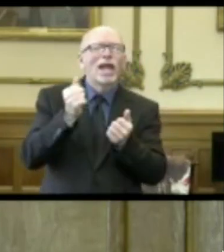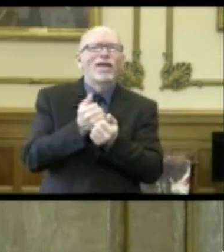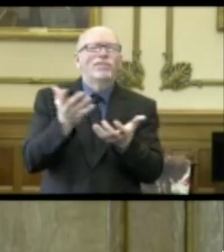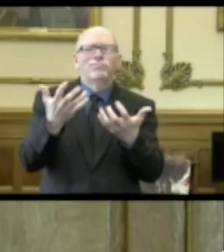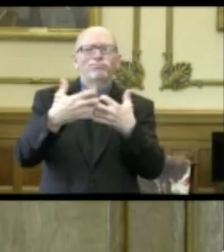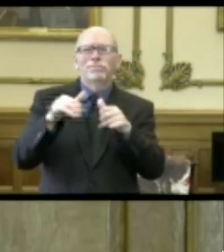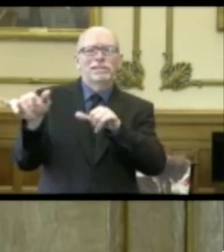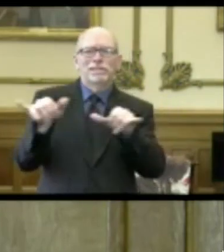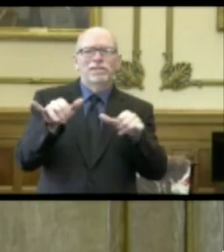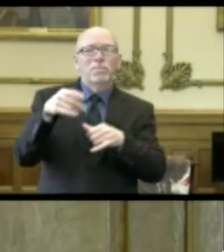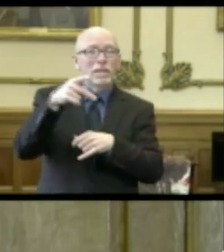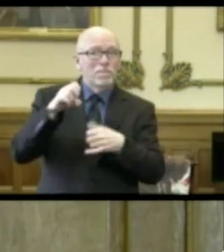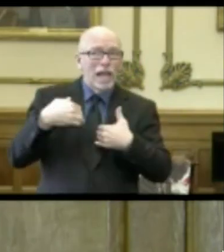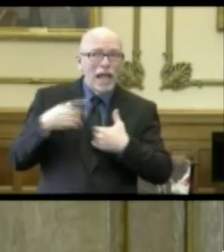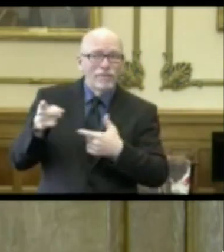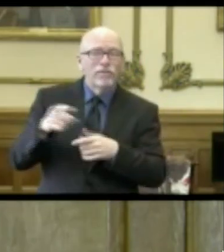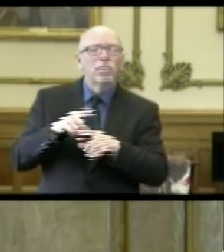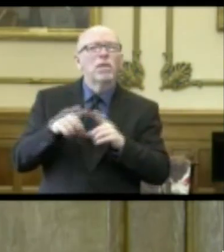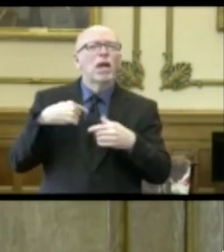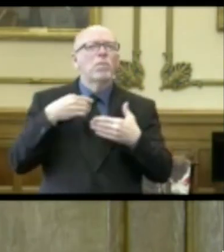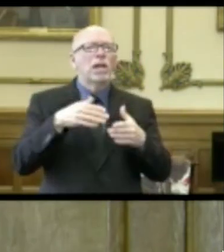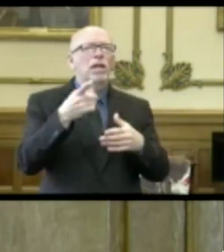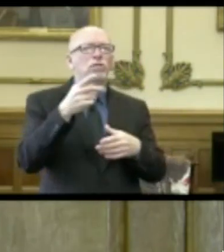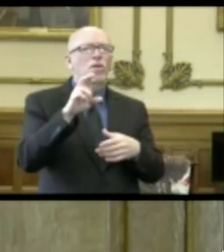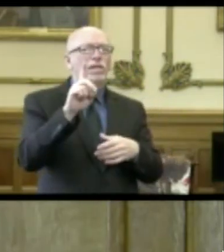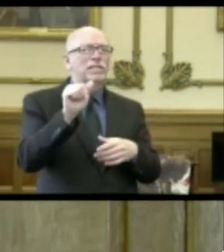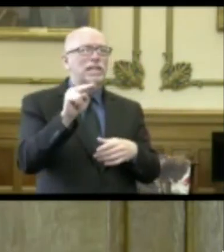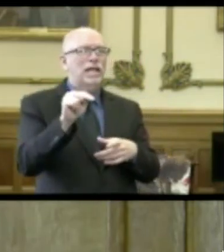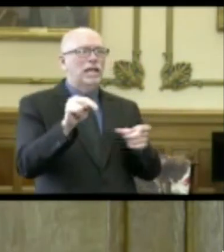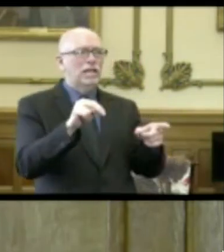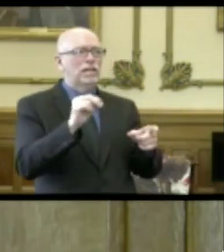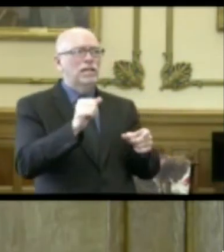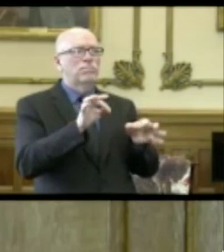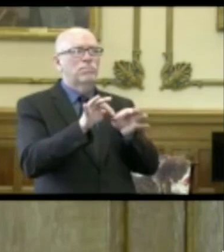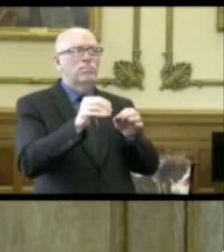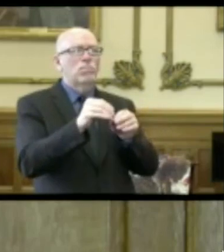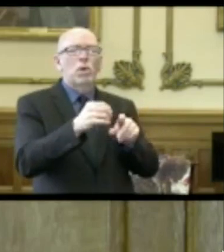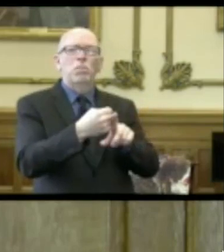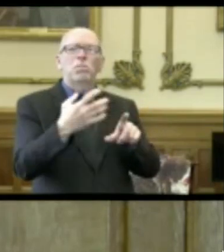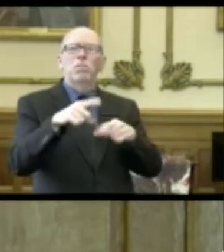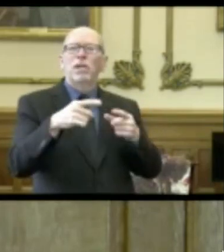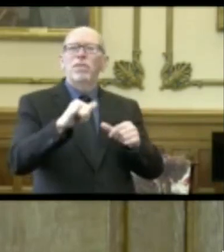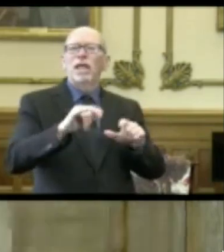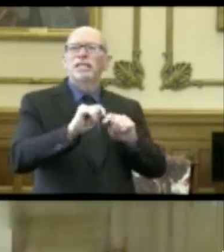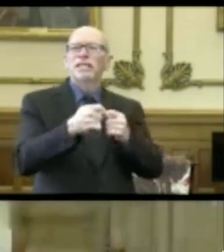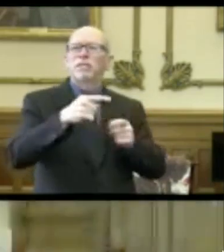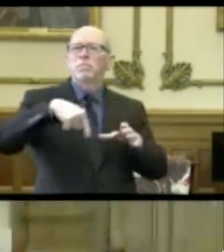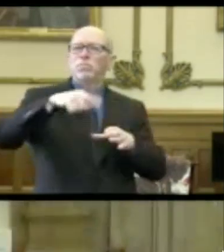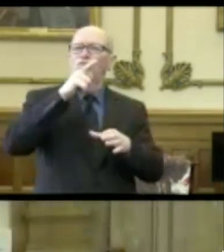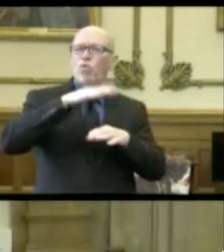in place, PPE is in place. But I'm going to let Dr. Dan, who's here with us, talk a little bit about the makeup of that team.